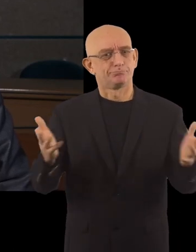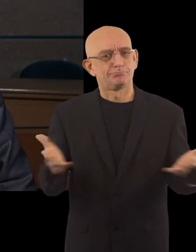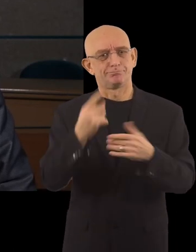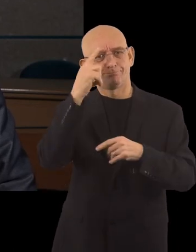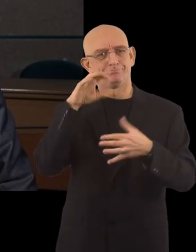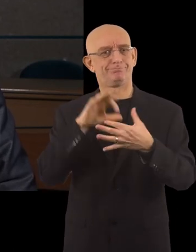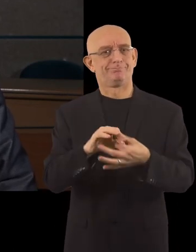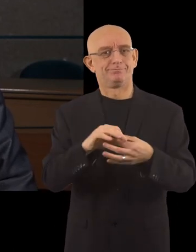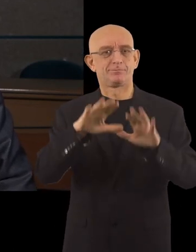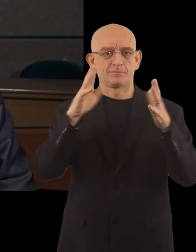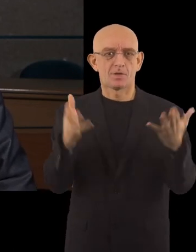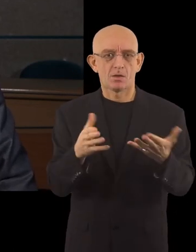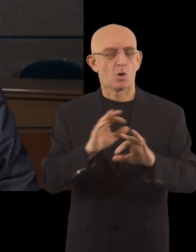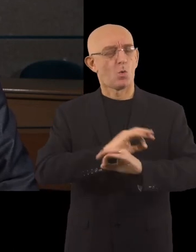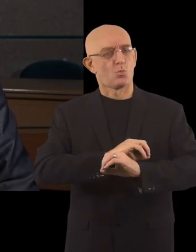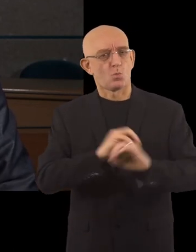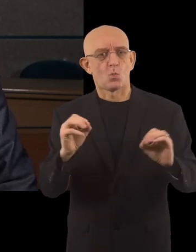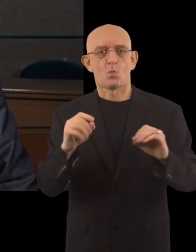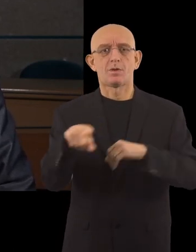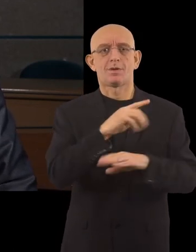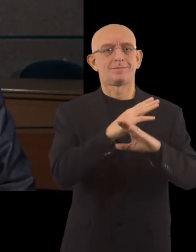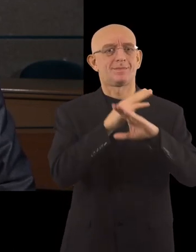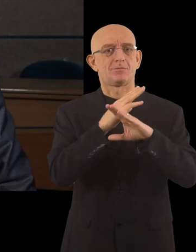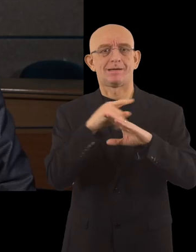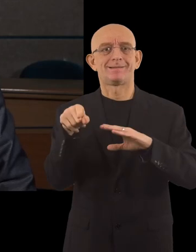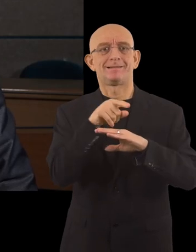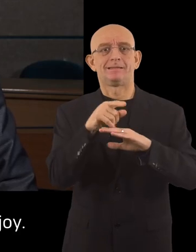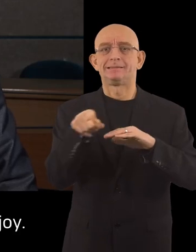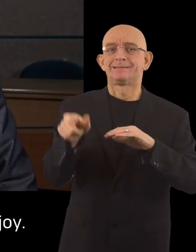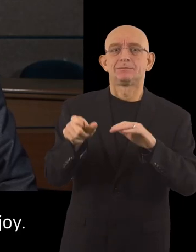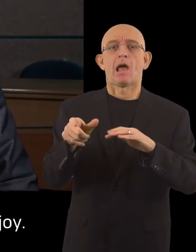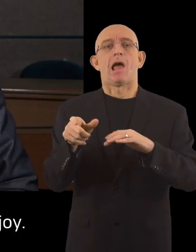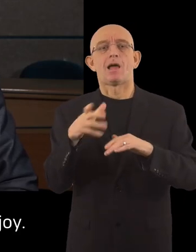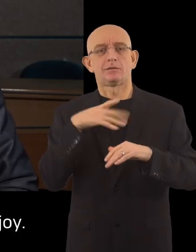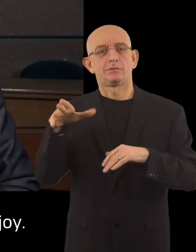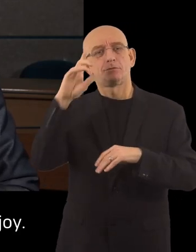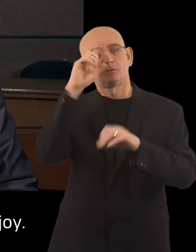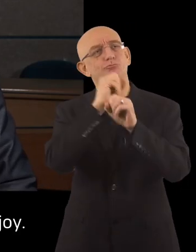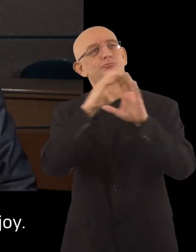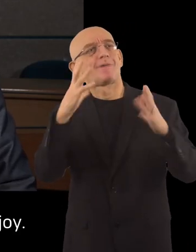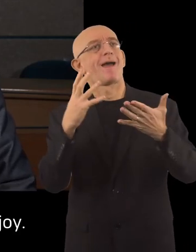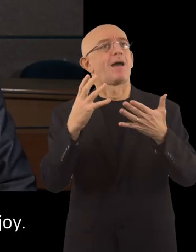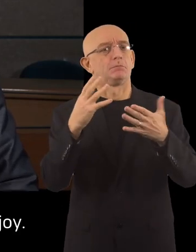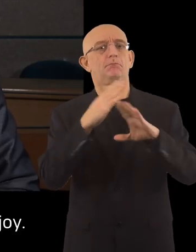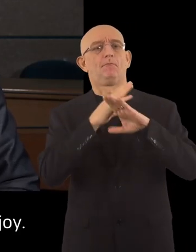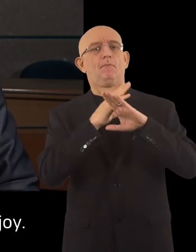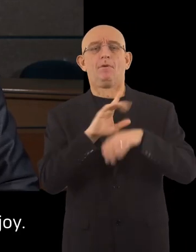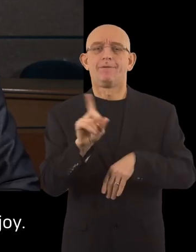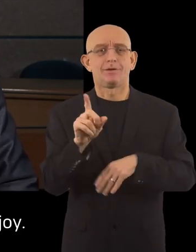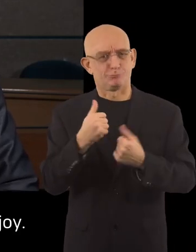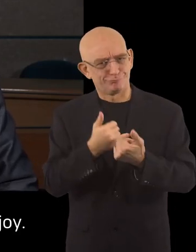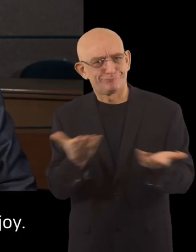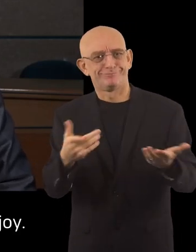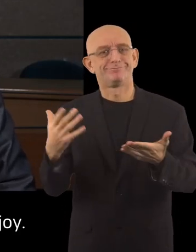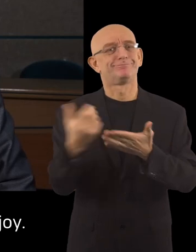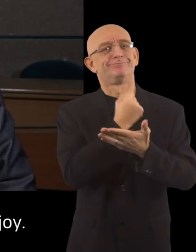universal design, so that no barriers limit the realization of dreams and life